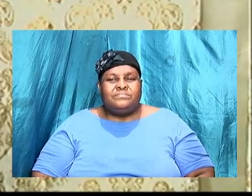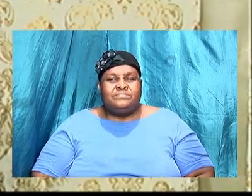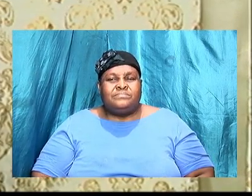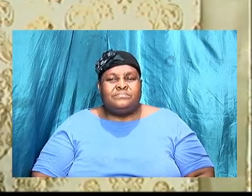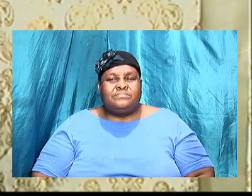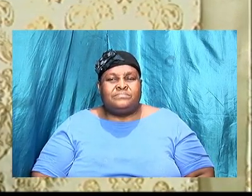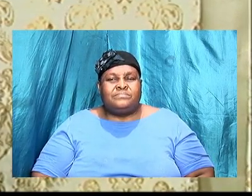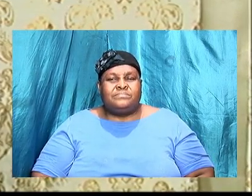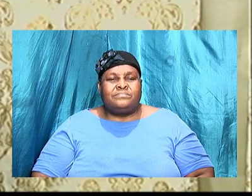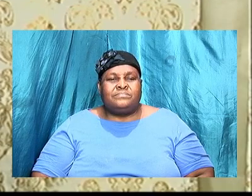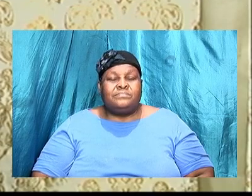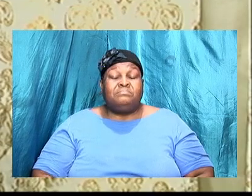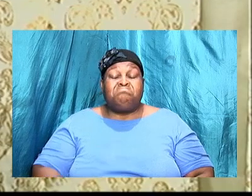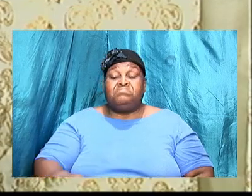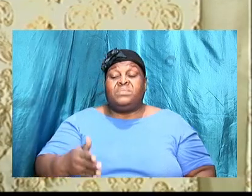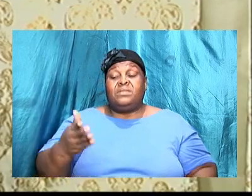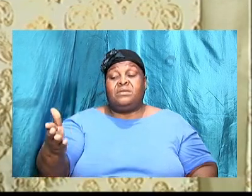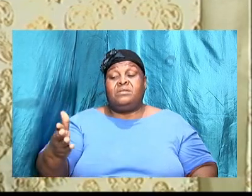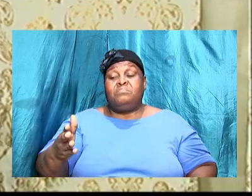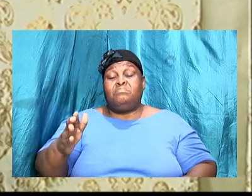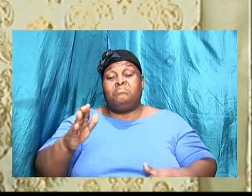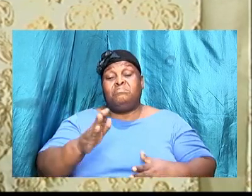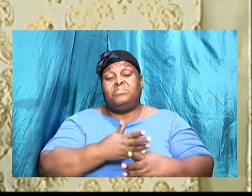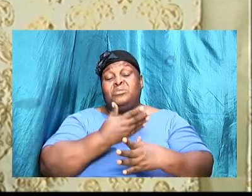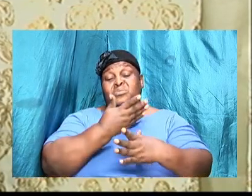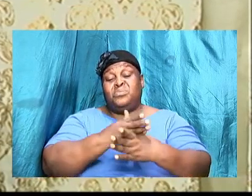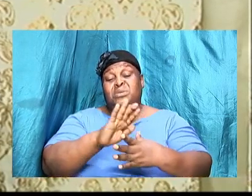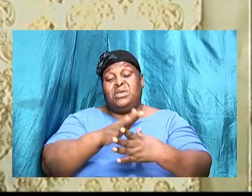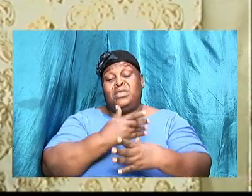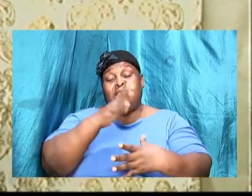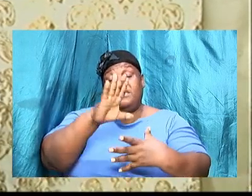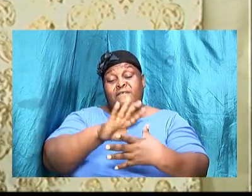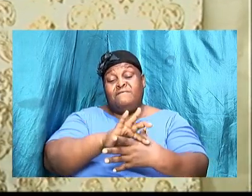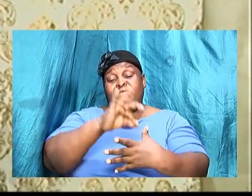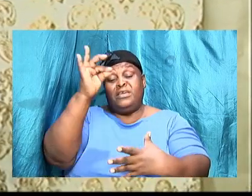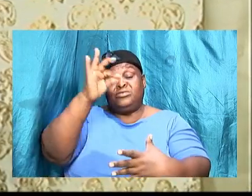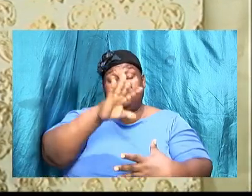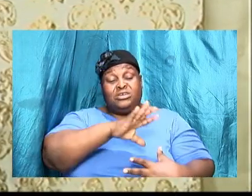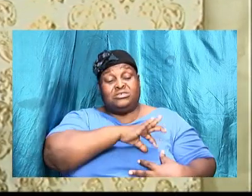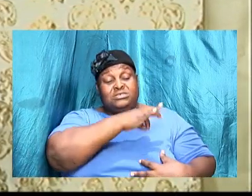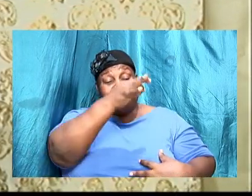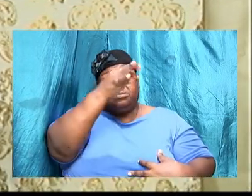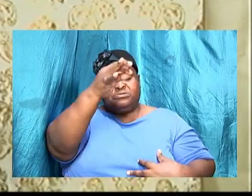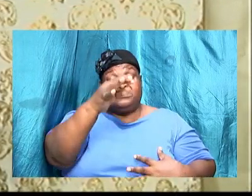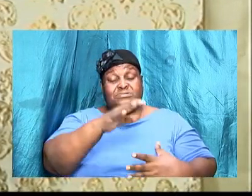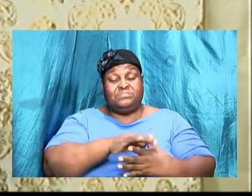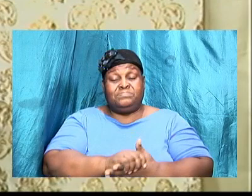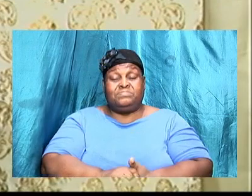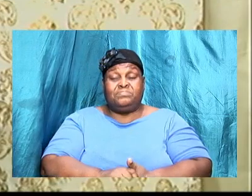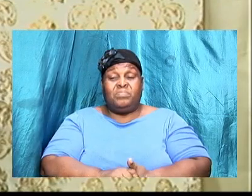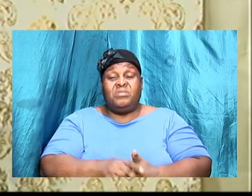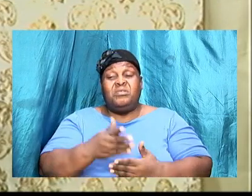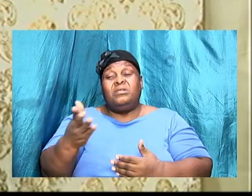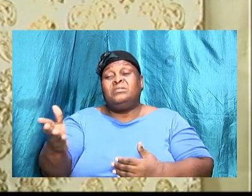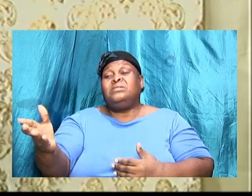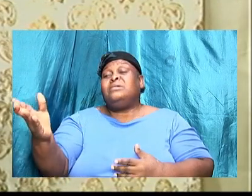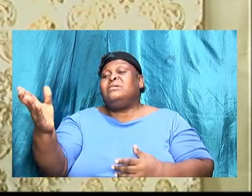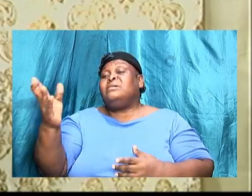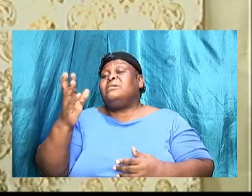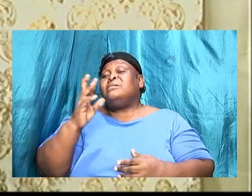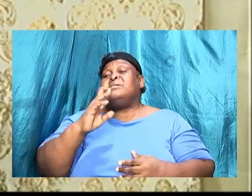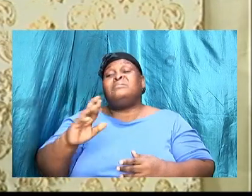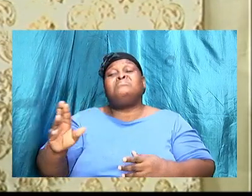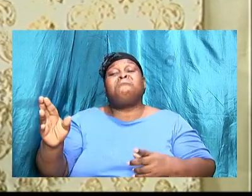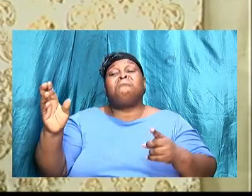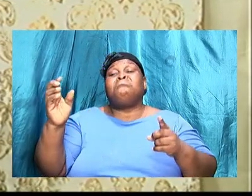that there is between the flesh and the spirit they are inversely